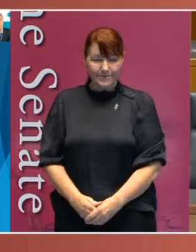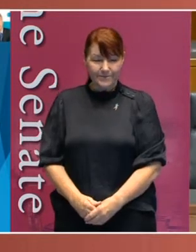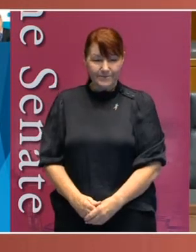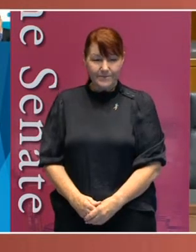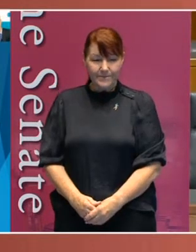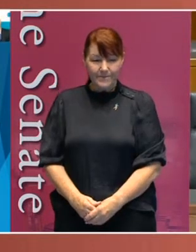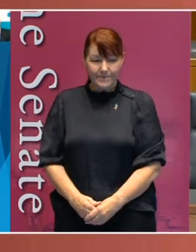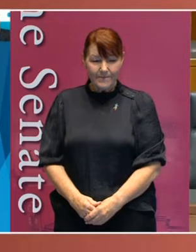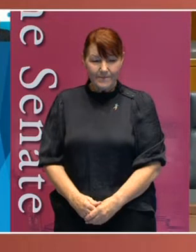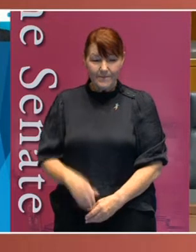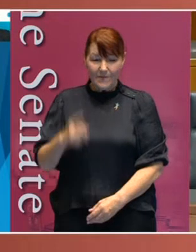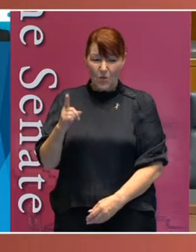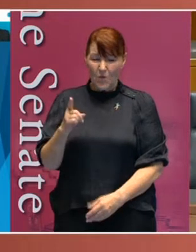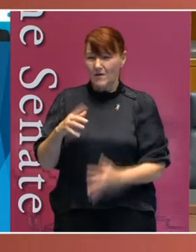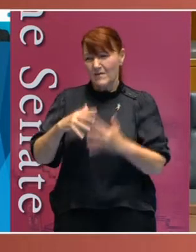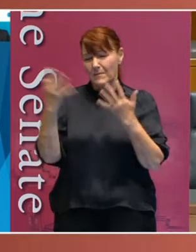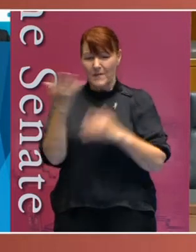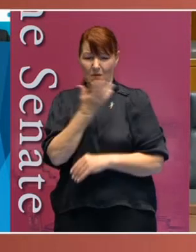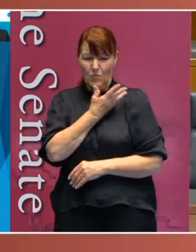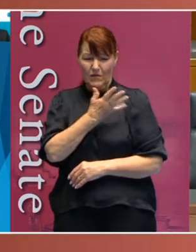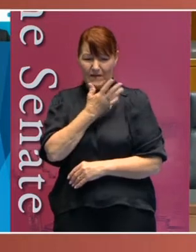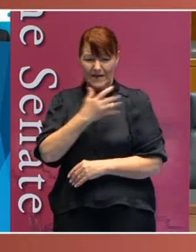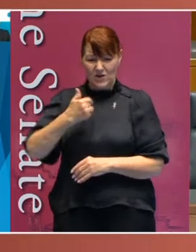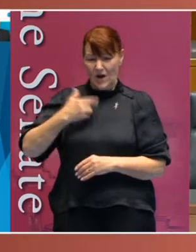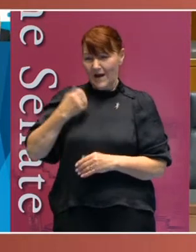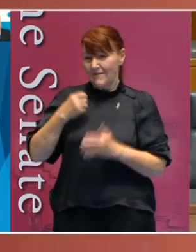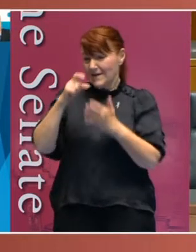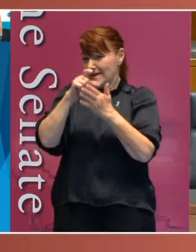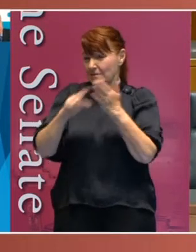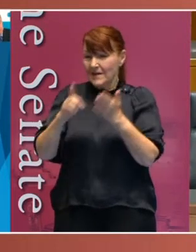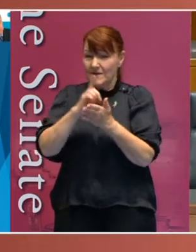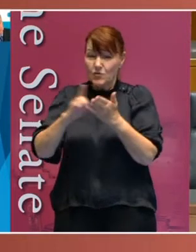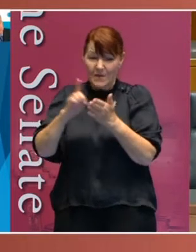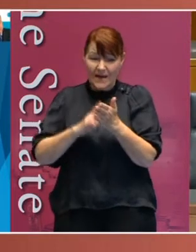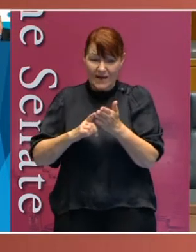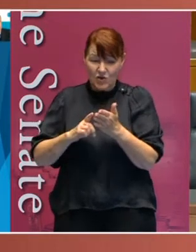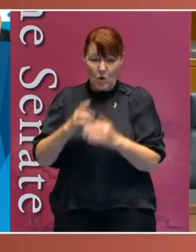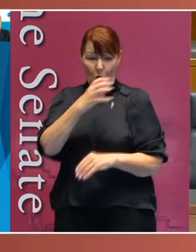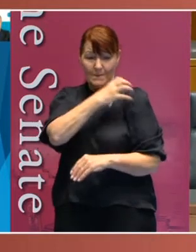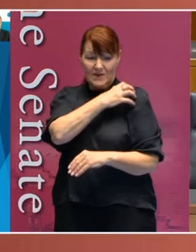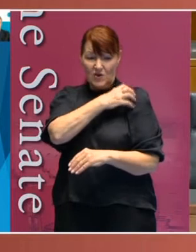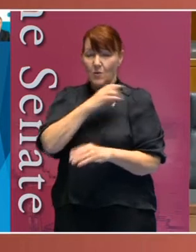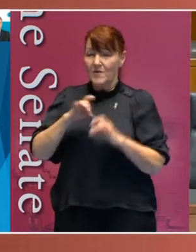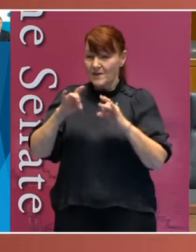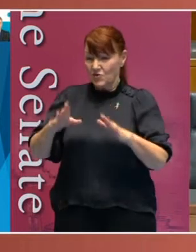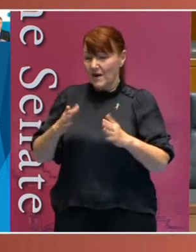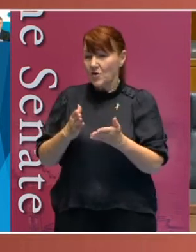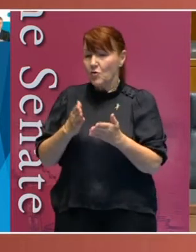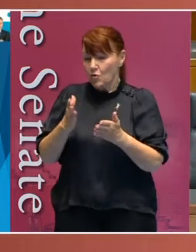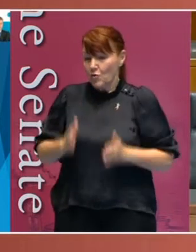One of the great privileges I have as Disability Discrimination Commissioner at the Australian Human Rights Commission